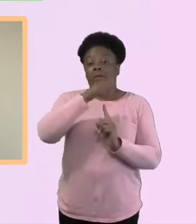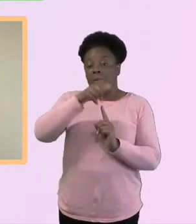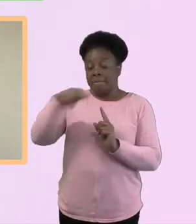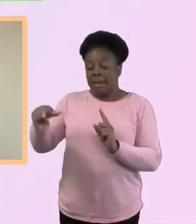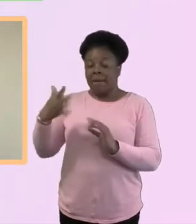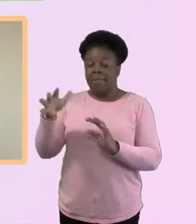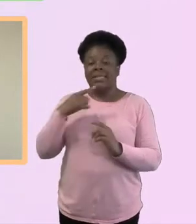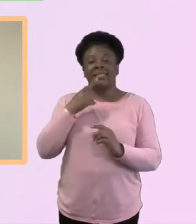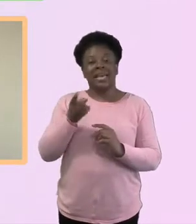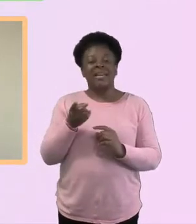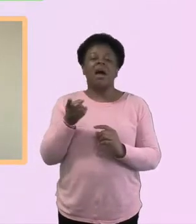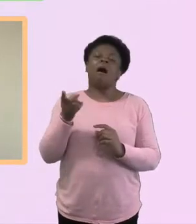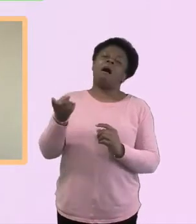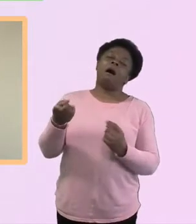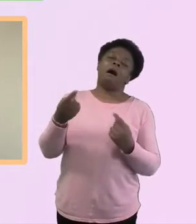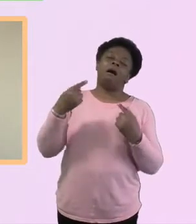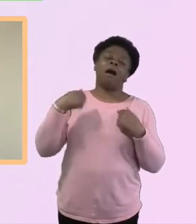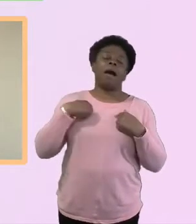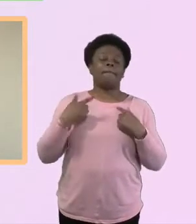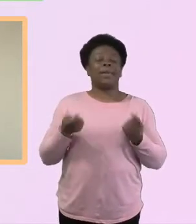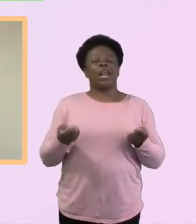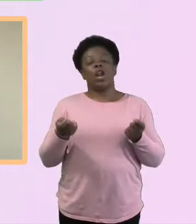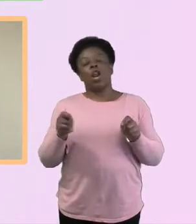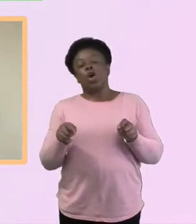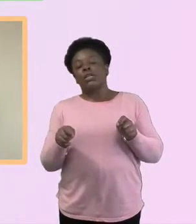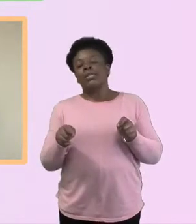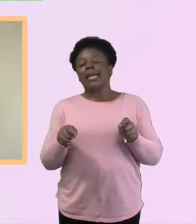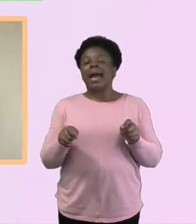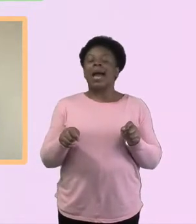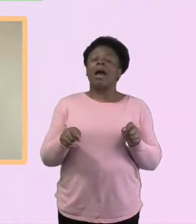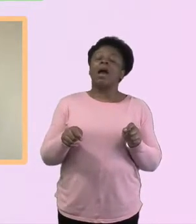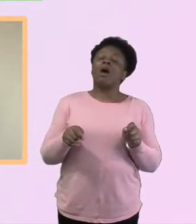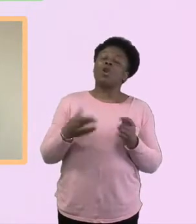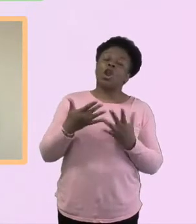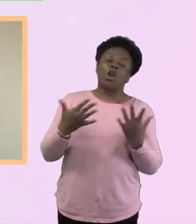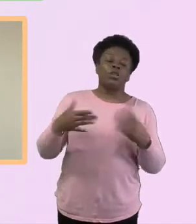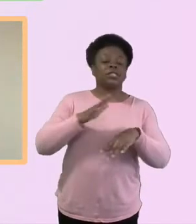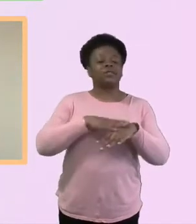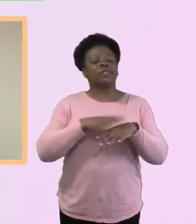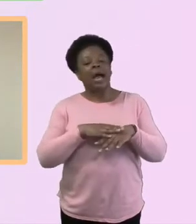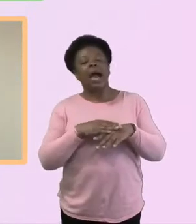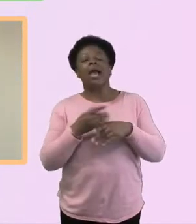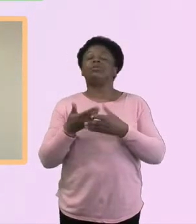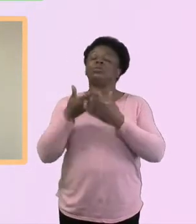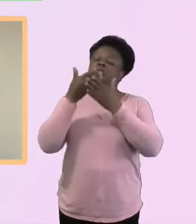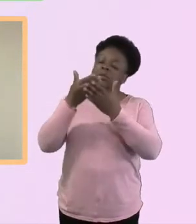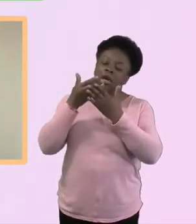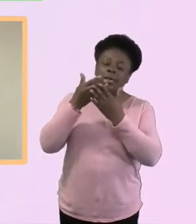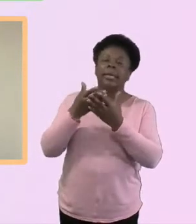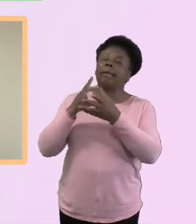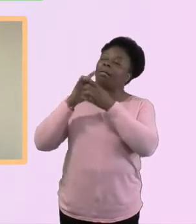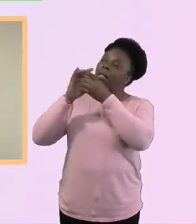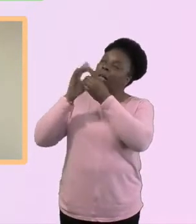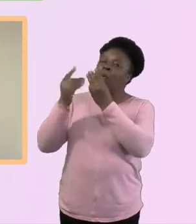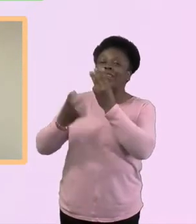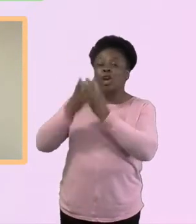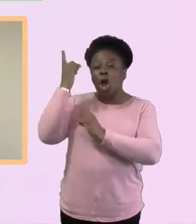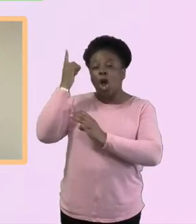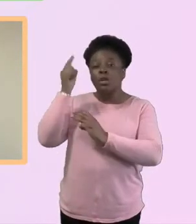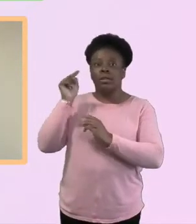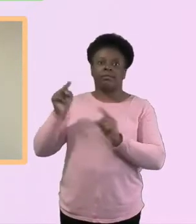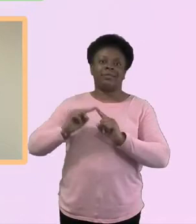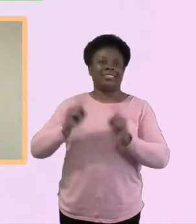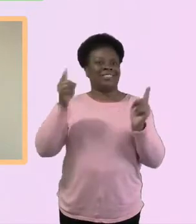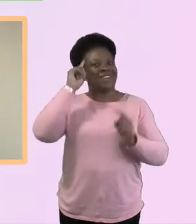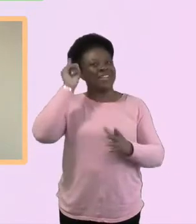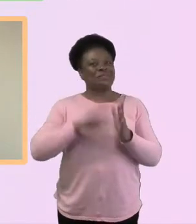Oh, I've had lots of space and time and to learn about God and all of those things are very different, aren't they? And so no one